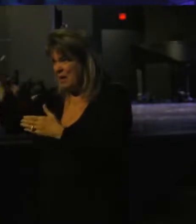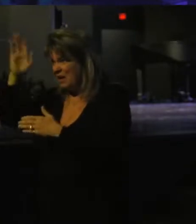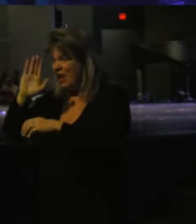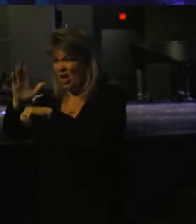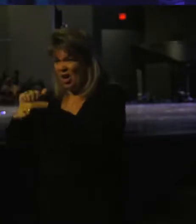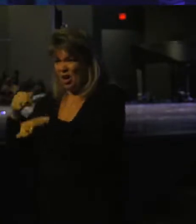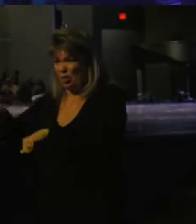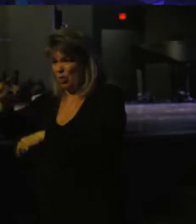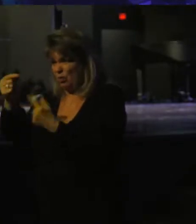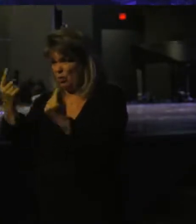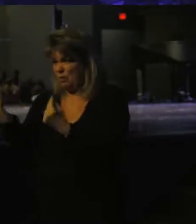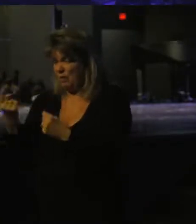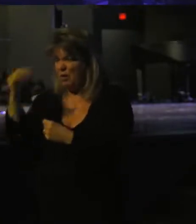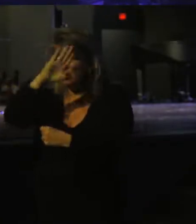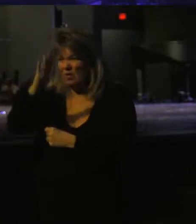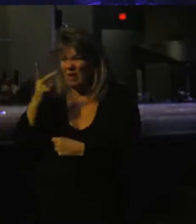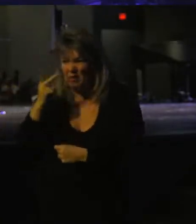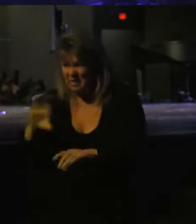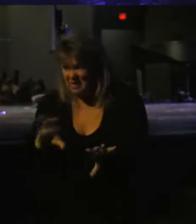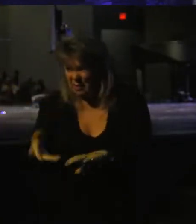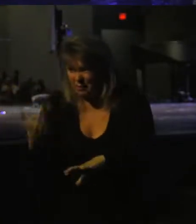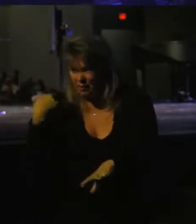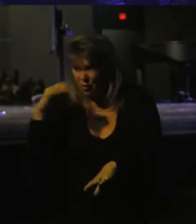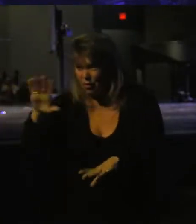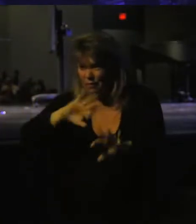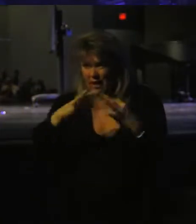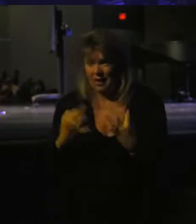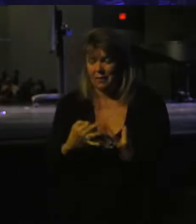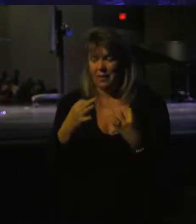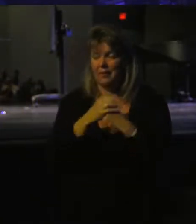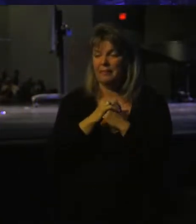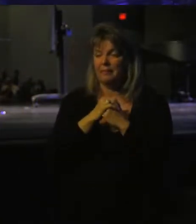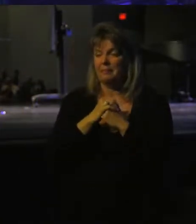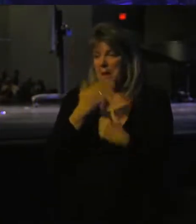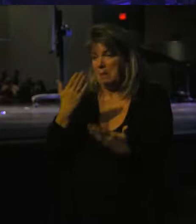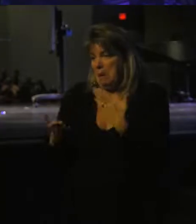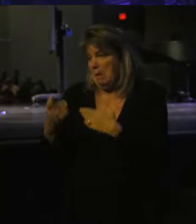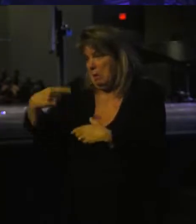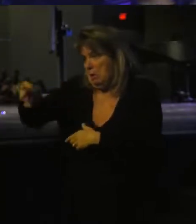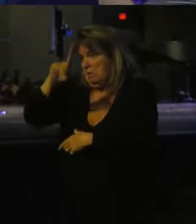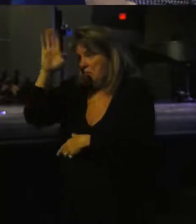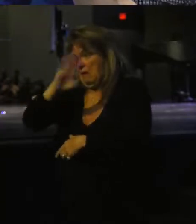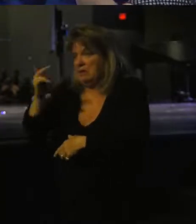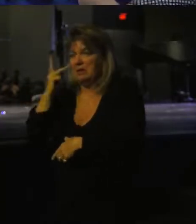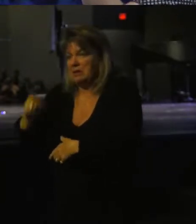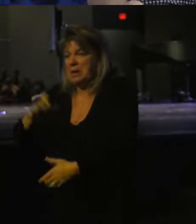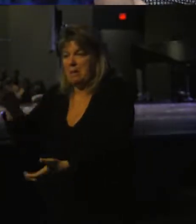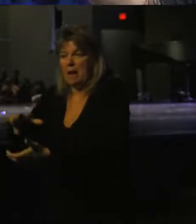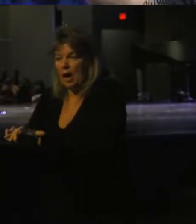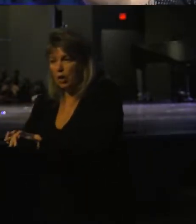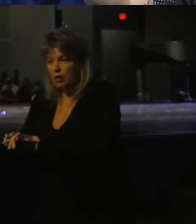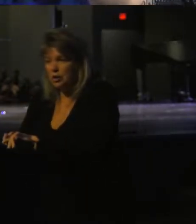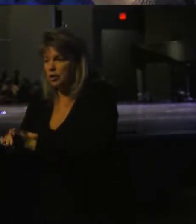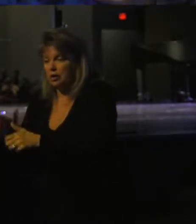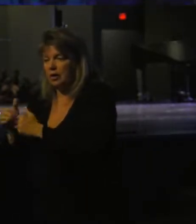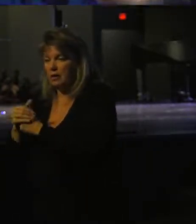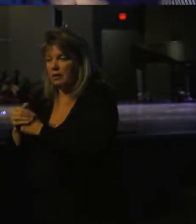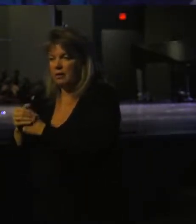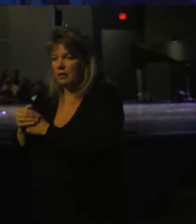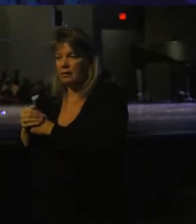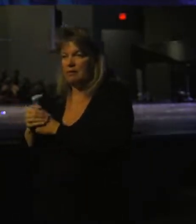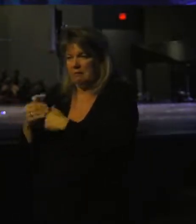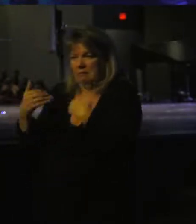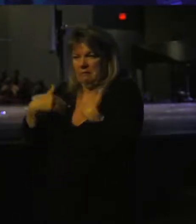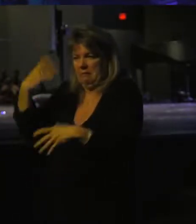you to do something that you've never seen done before in your family? Maybe you've never seen a marriage end in